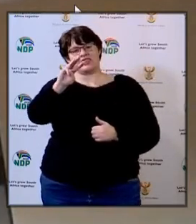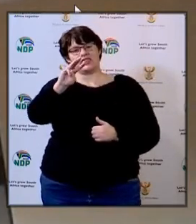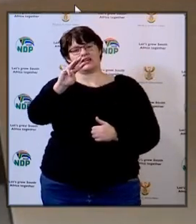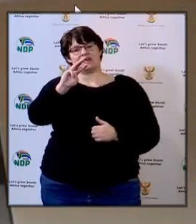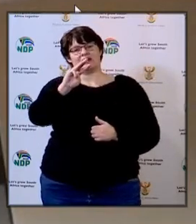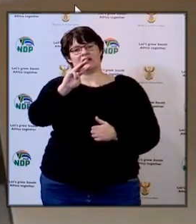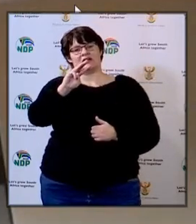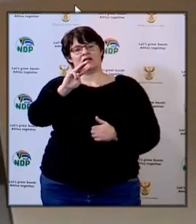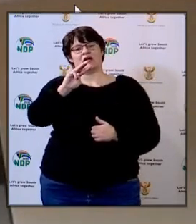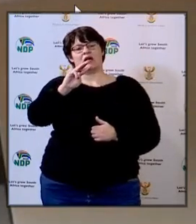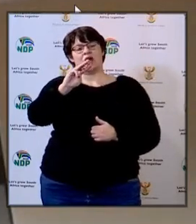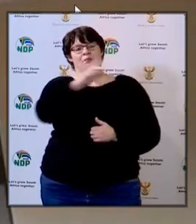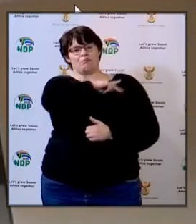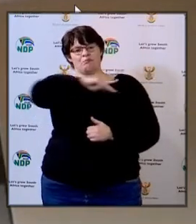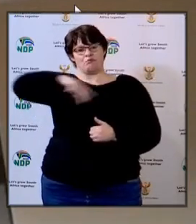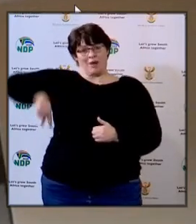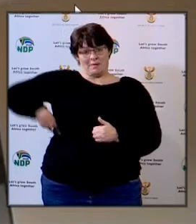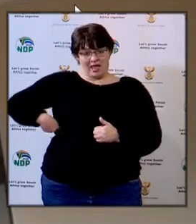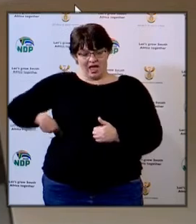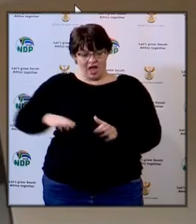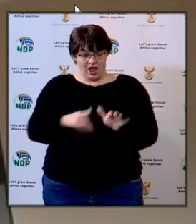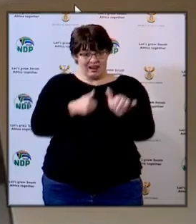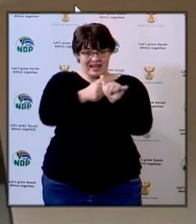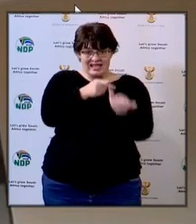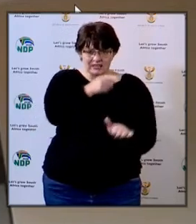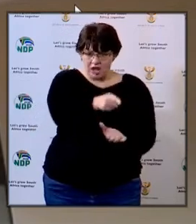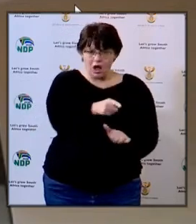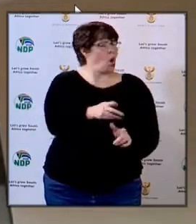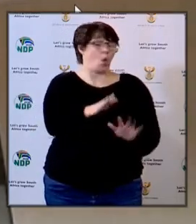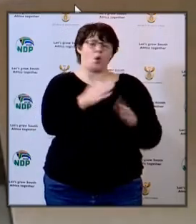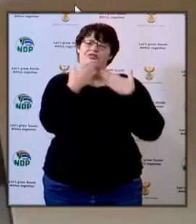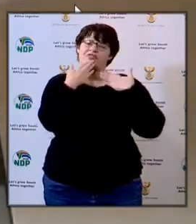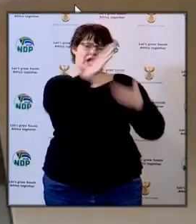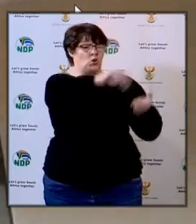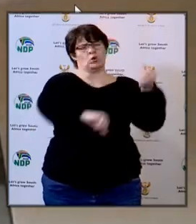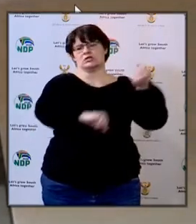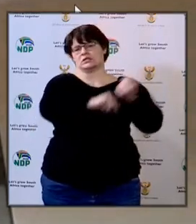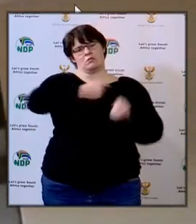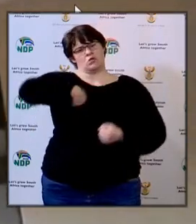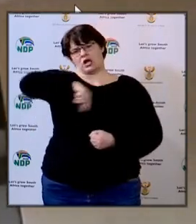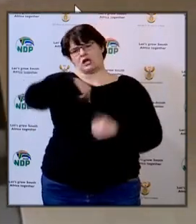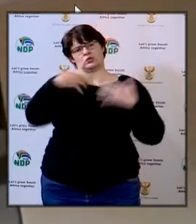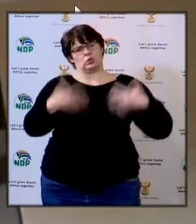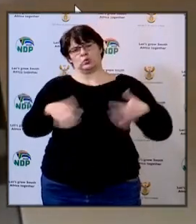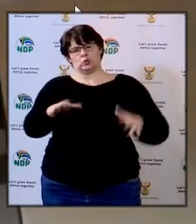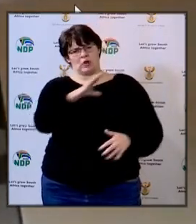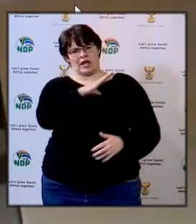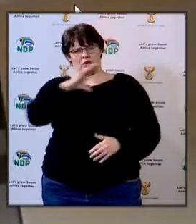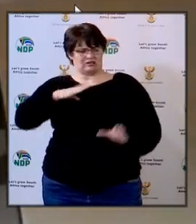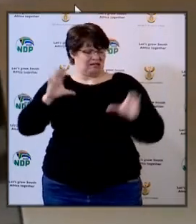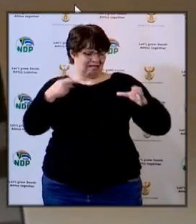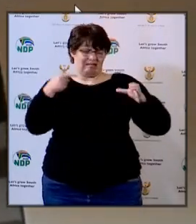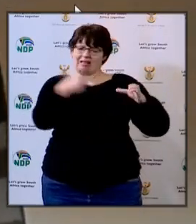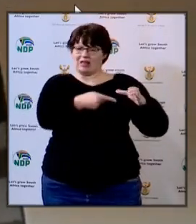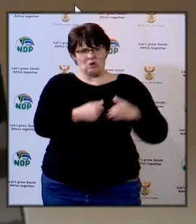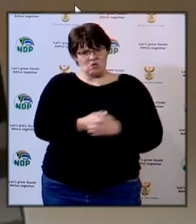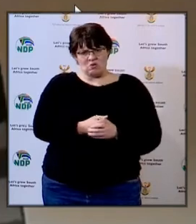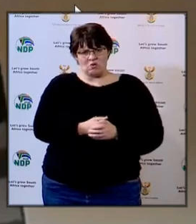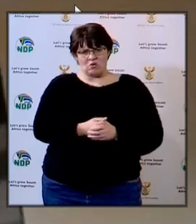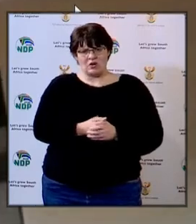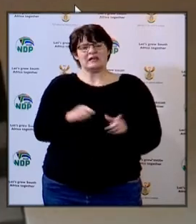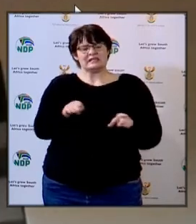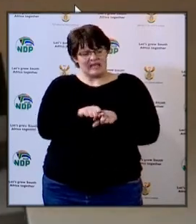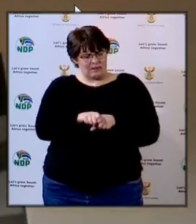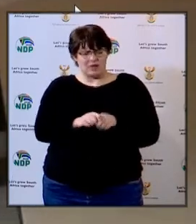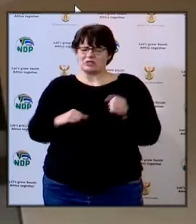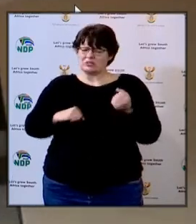by premier job I want to thank you for the support that you have given to us as a Department of Education